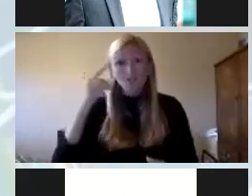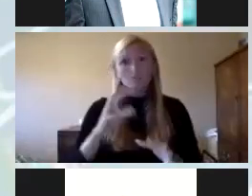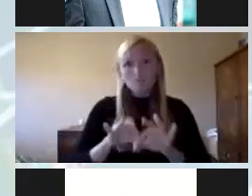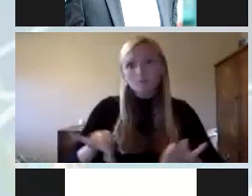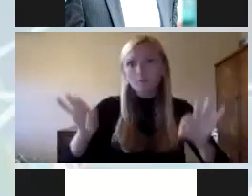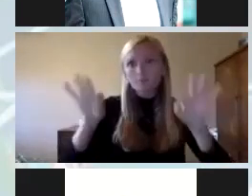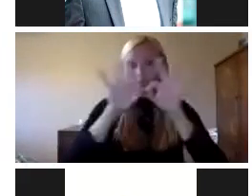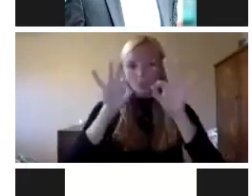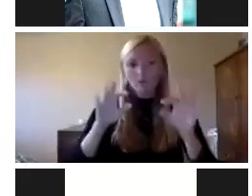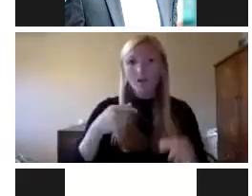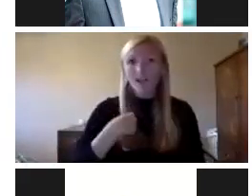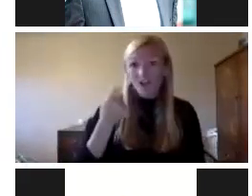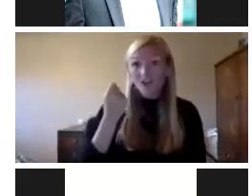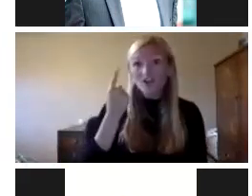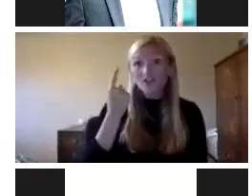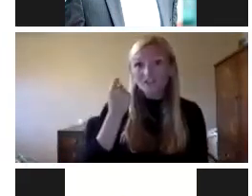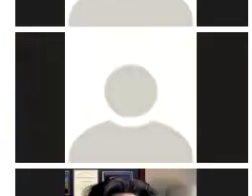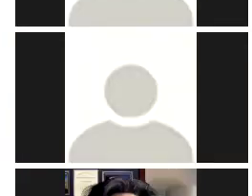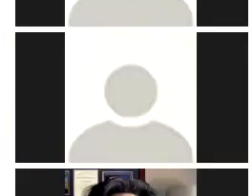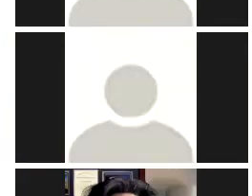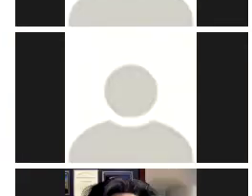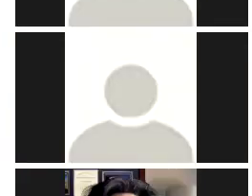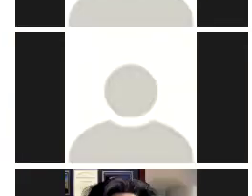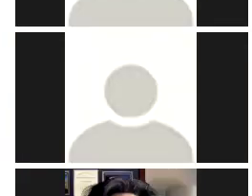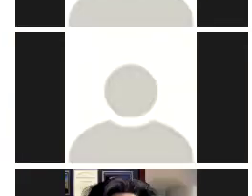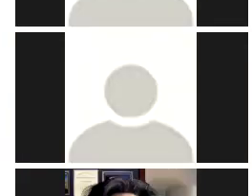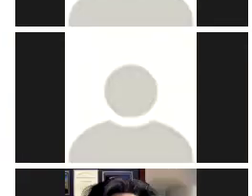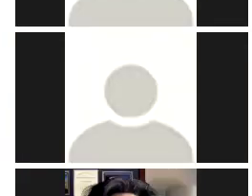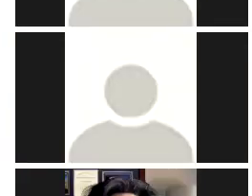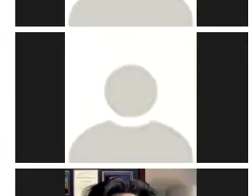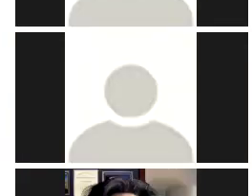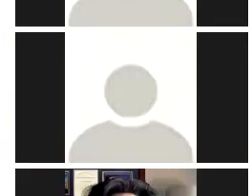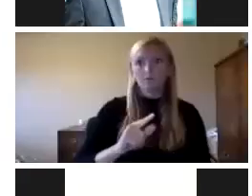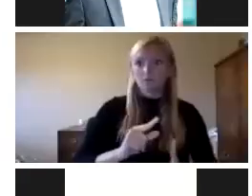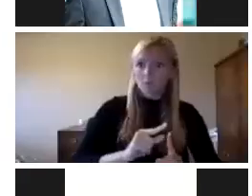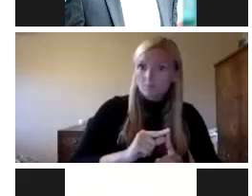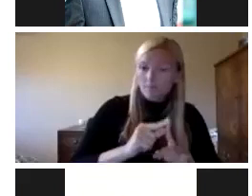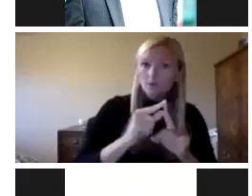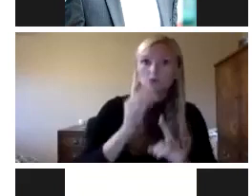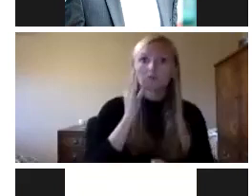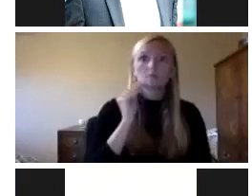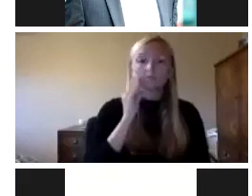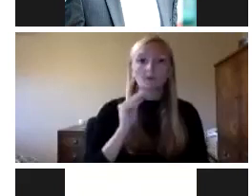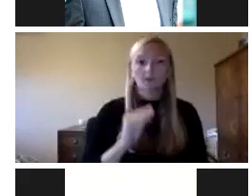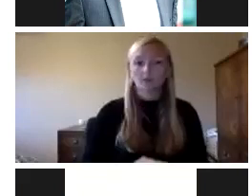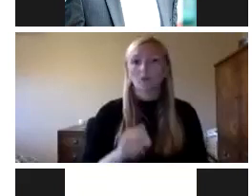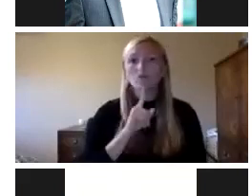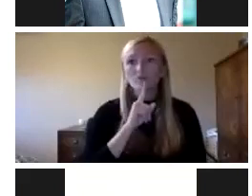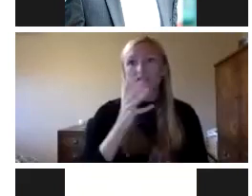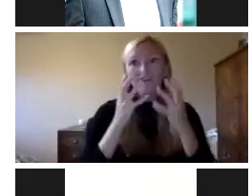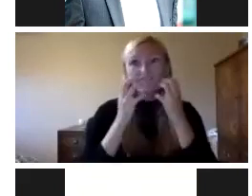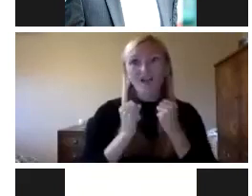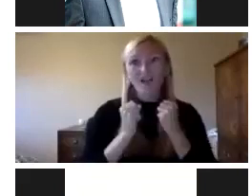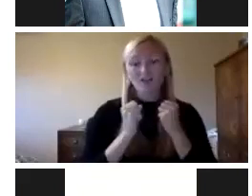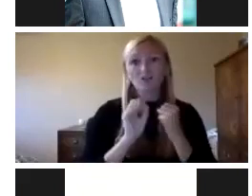i understand that we have such an eclectic group here that you all have unique and very important roles in and that we really value in design